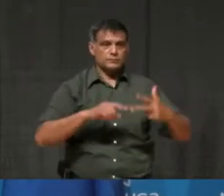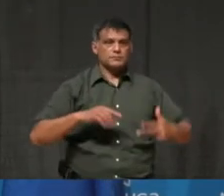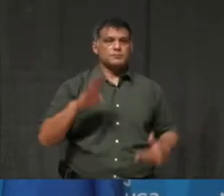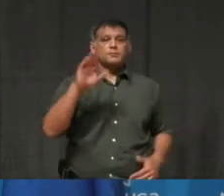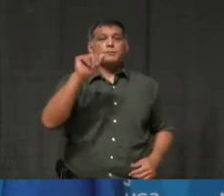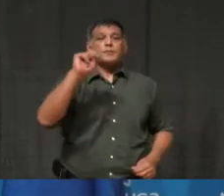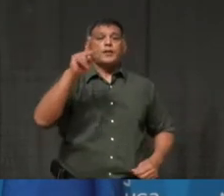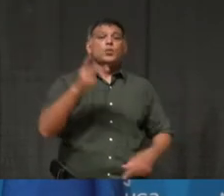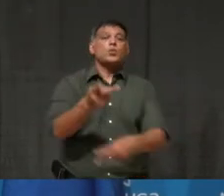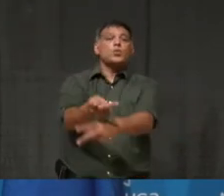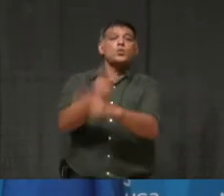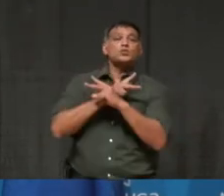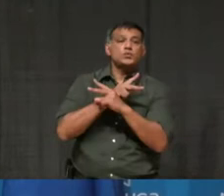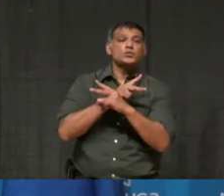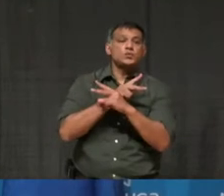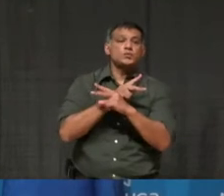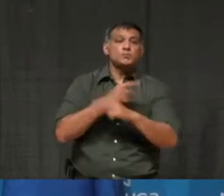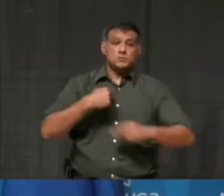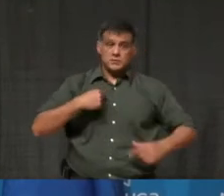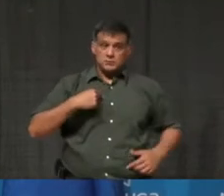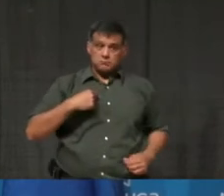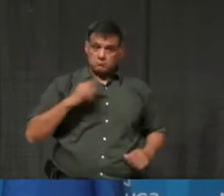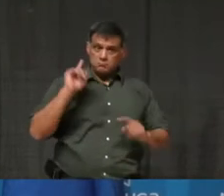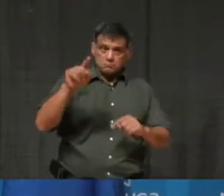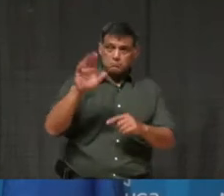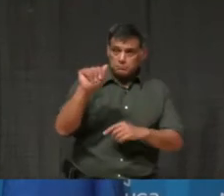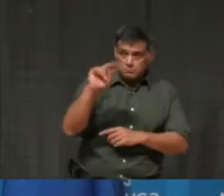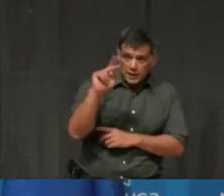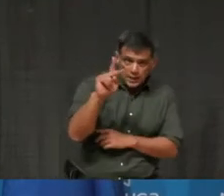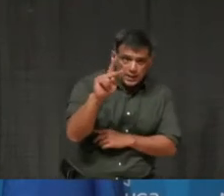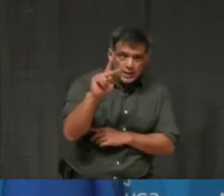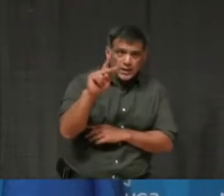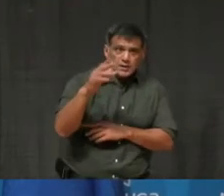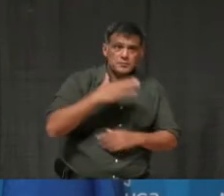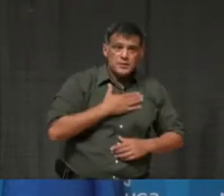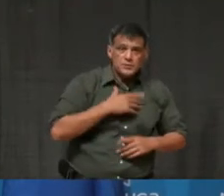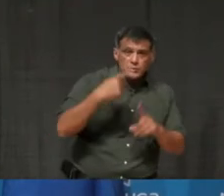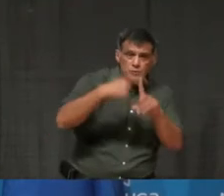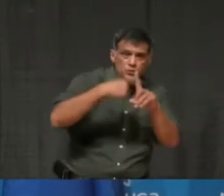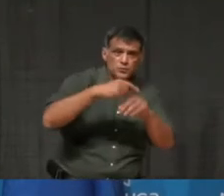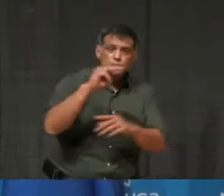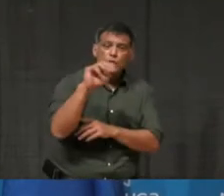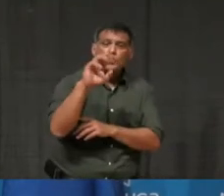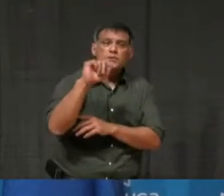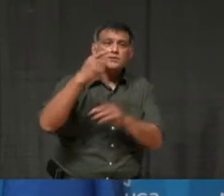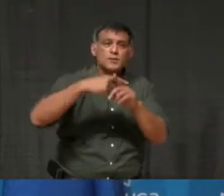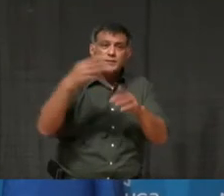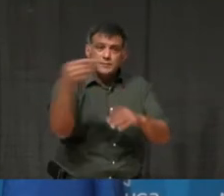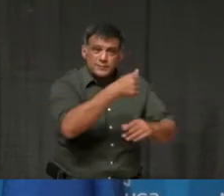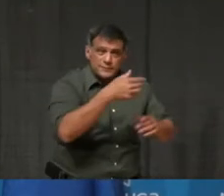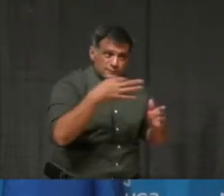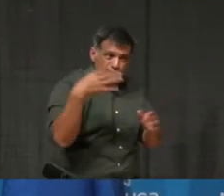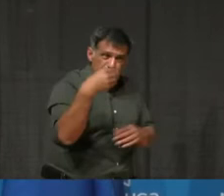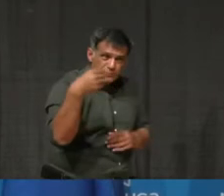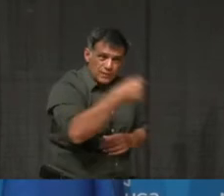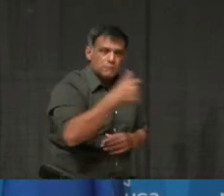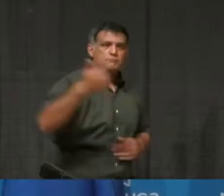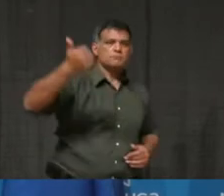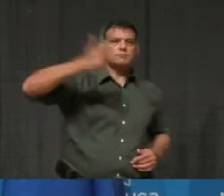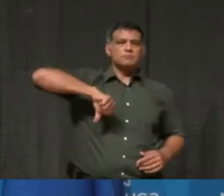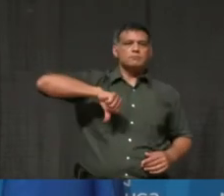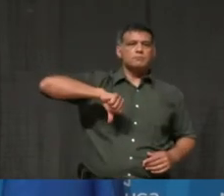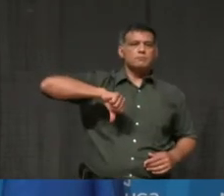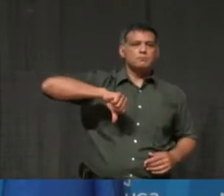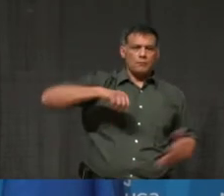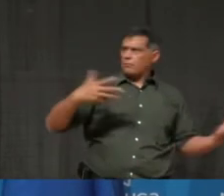Personally, I was rejected by my bank for my mortgage and my house to be deferred. For my business on commercial